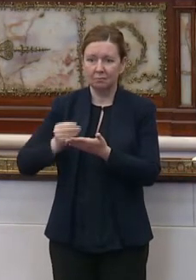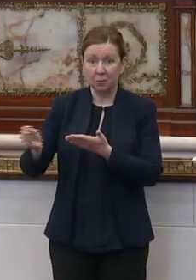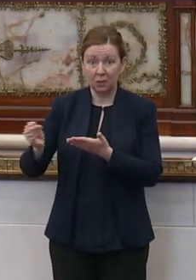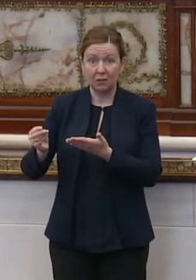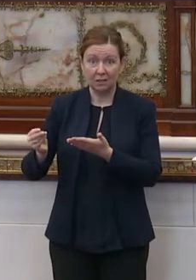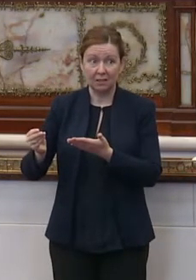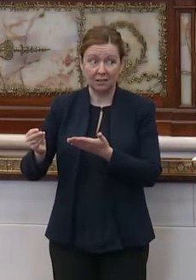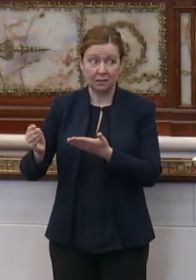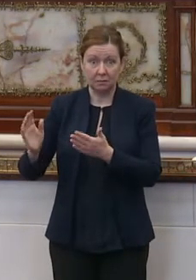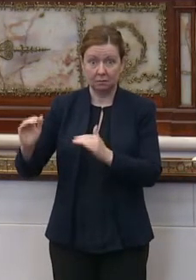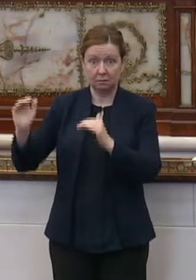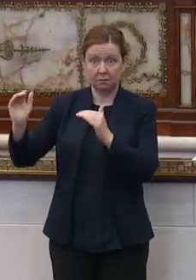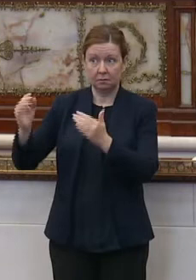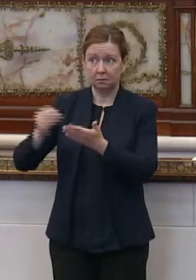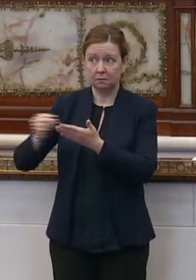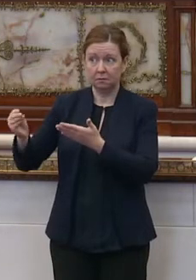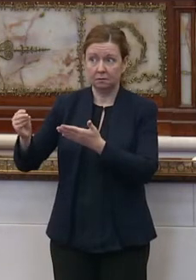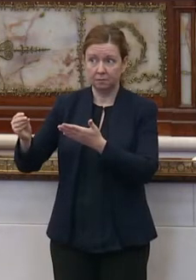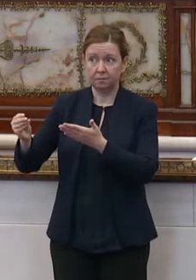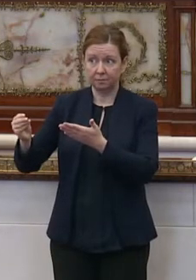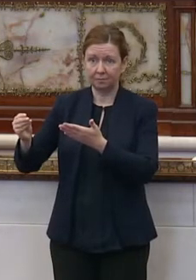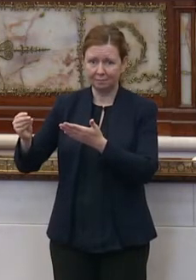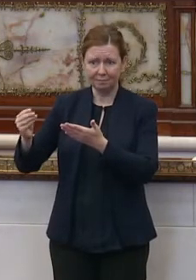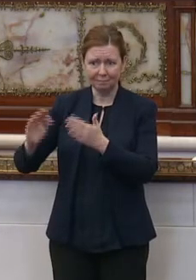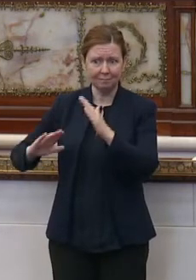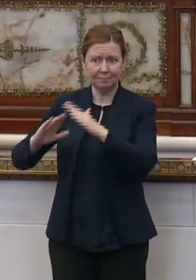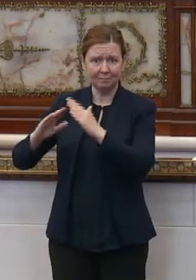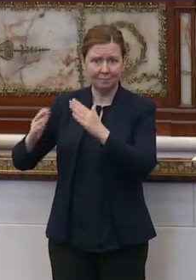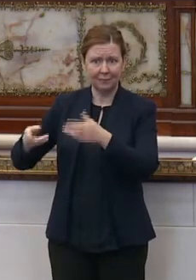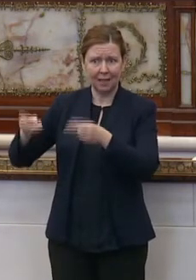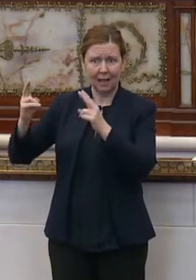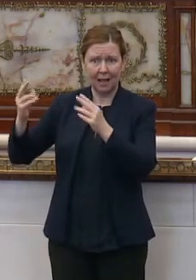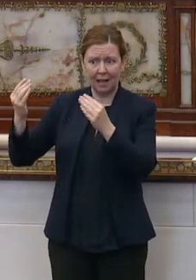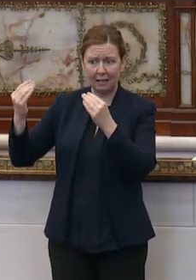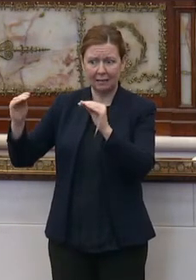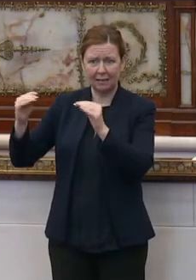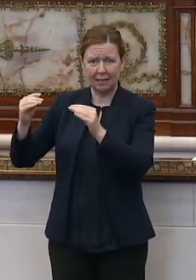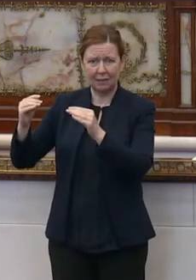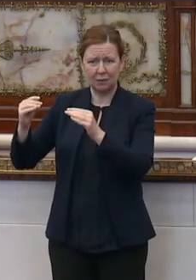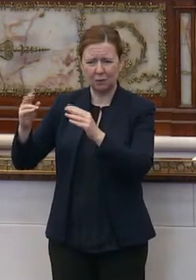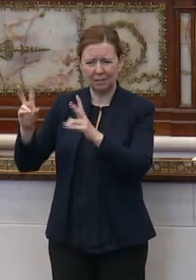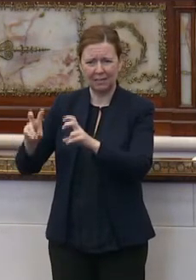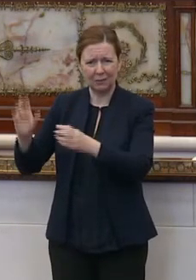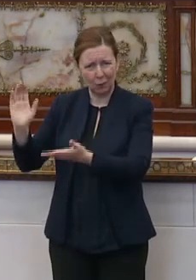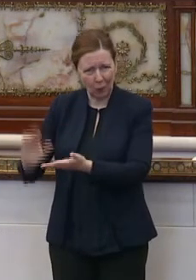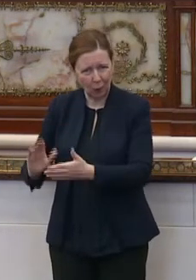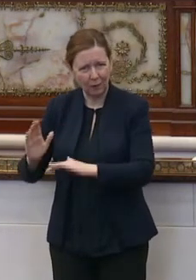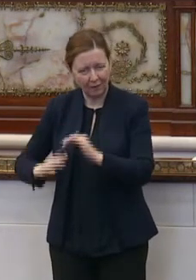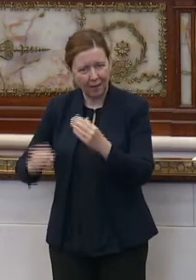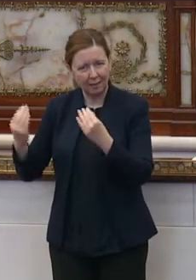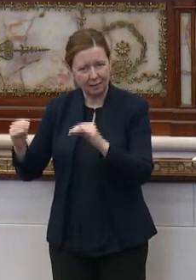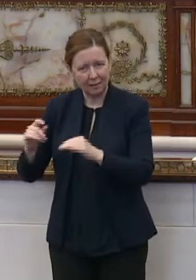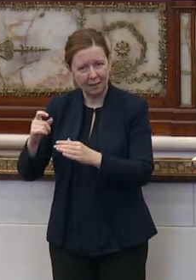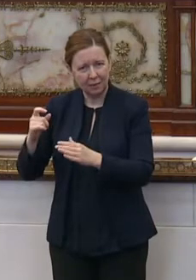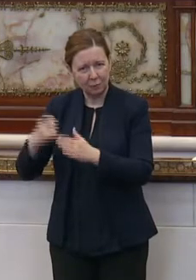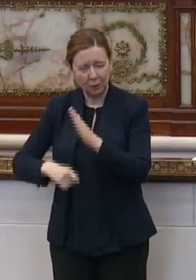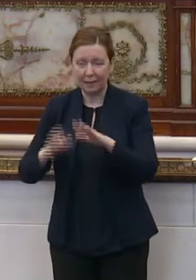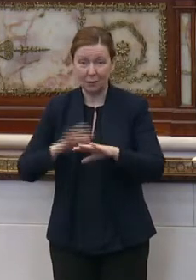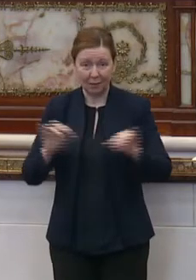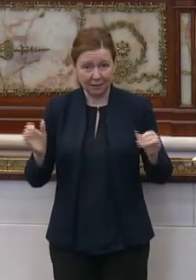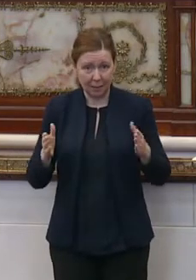very high sale prices were assessed lower than the sale price on the same block.